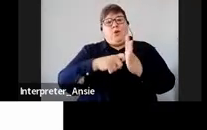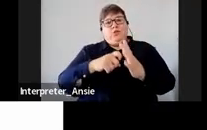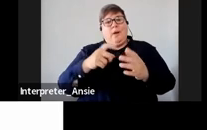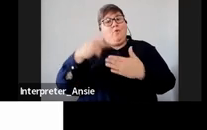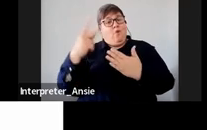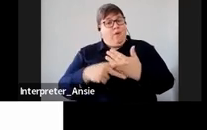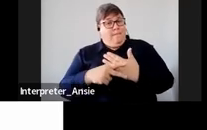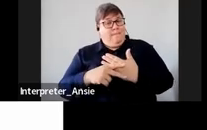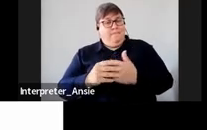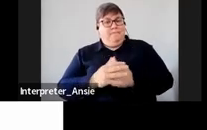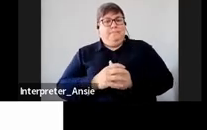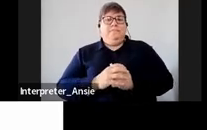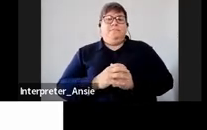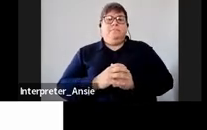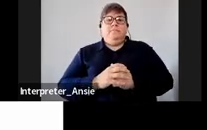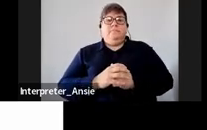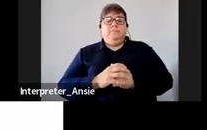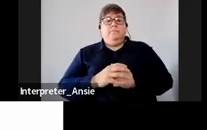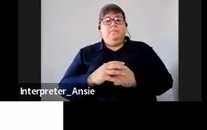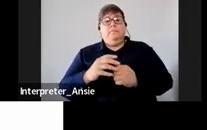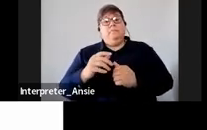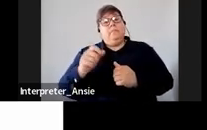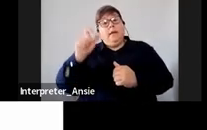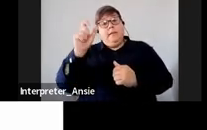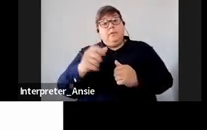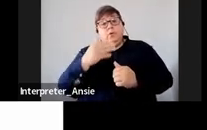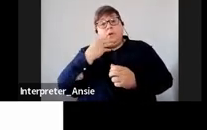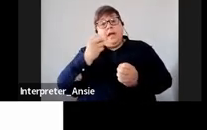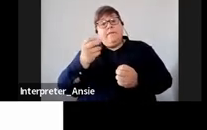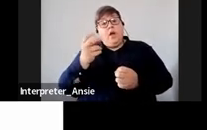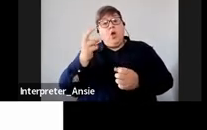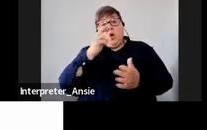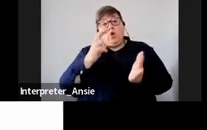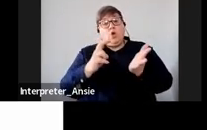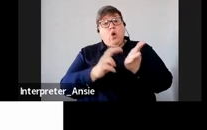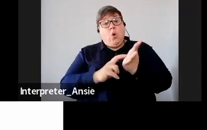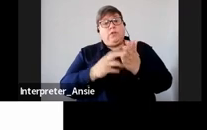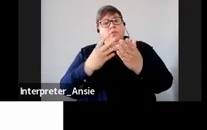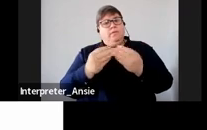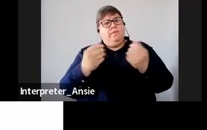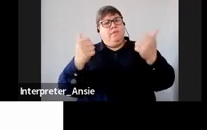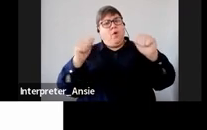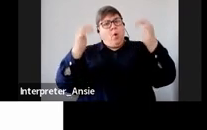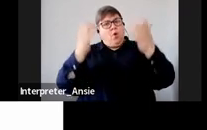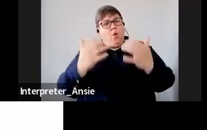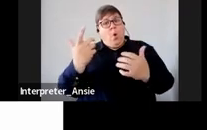you know a person who has been given a notice by our auditors or criminal investigation